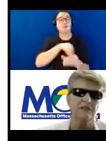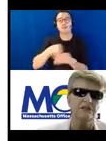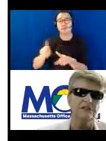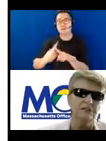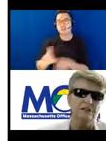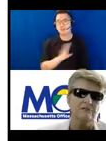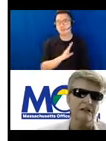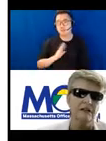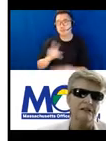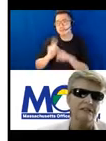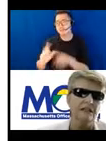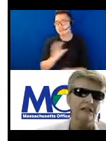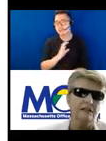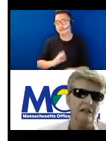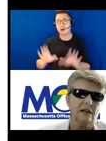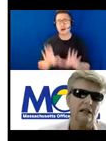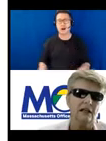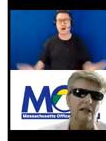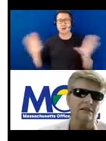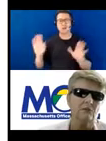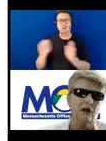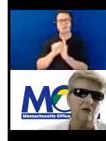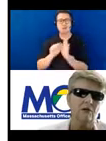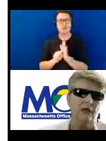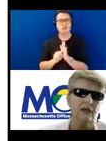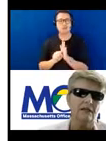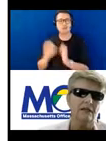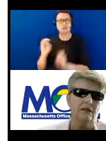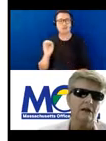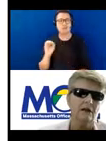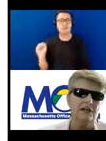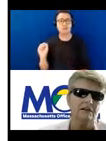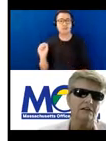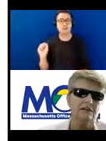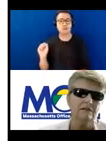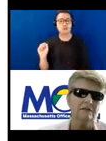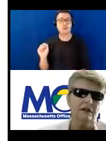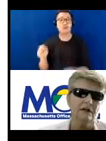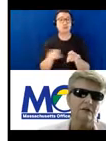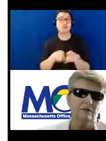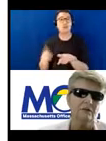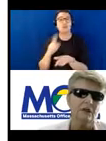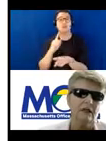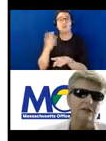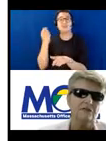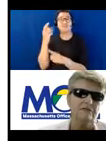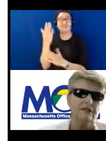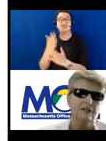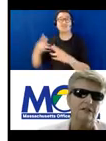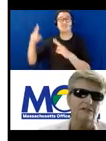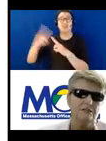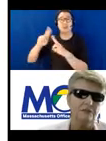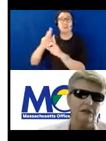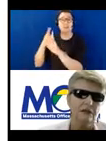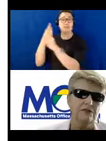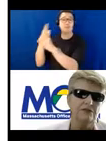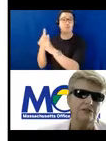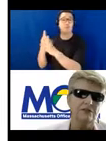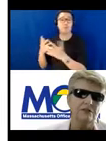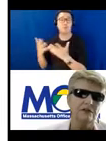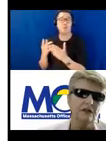commissions around the state and our main objective is really to